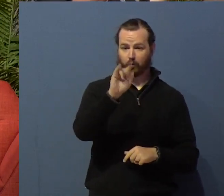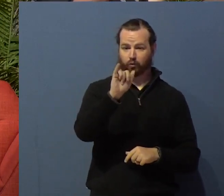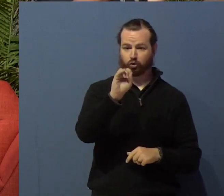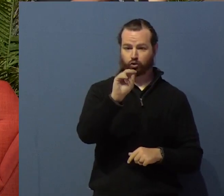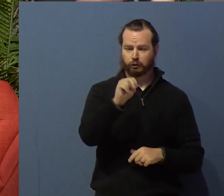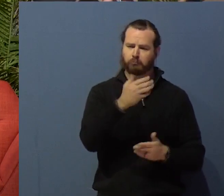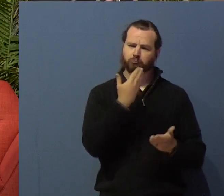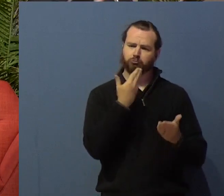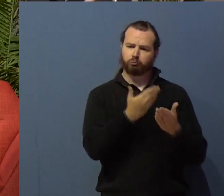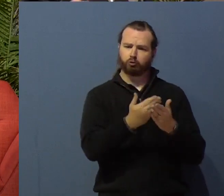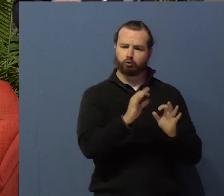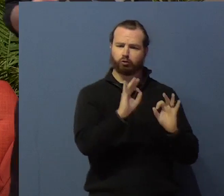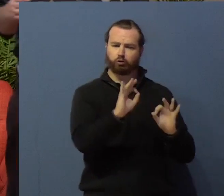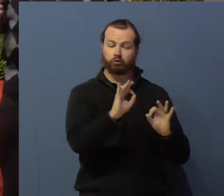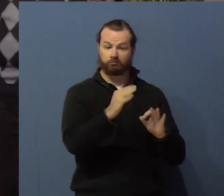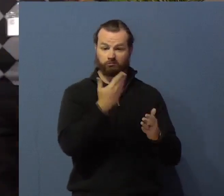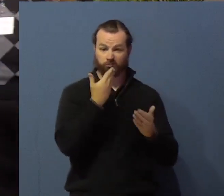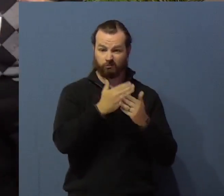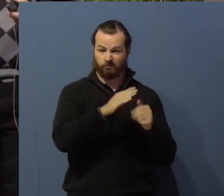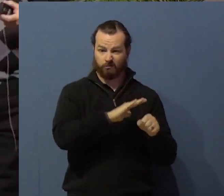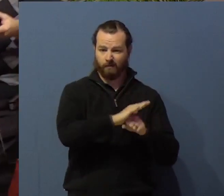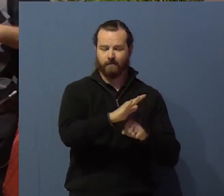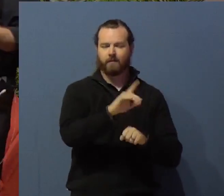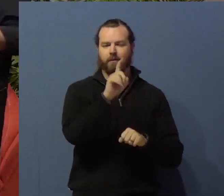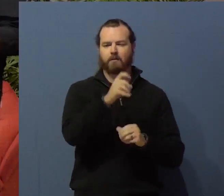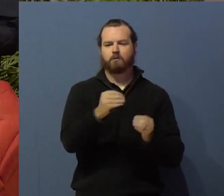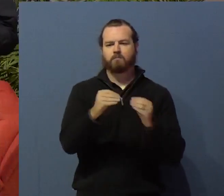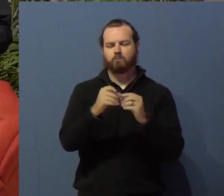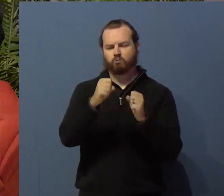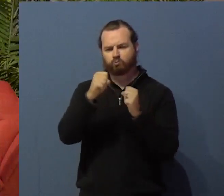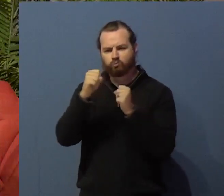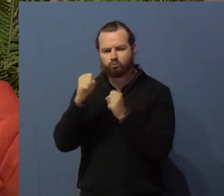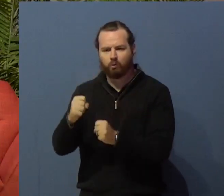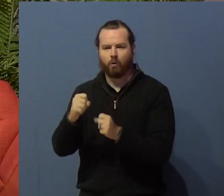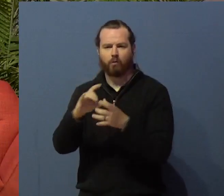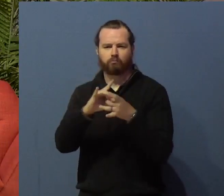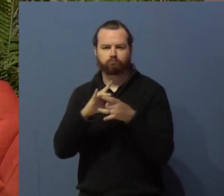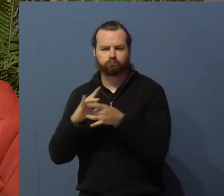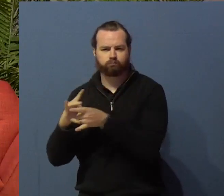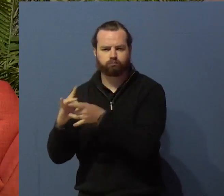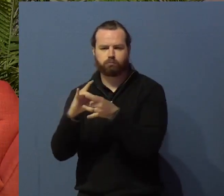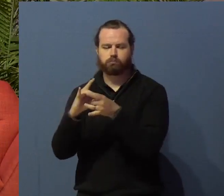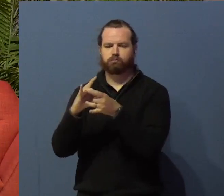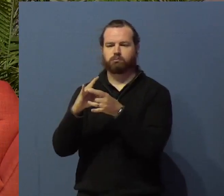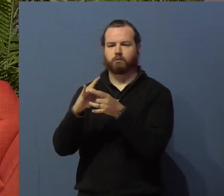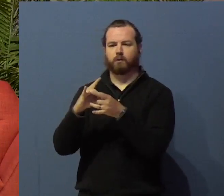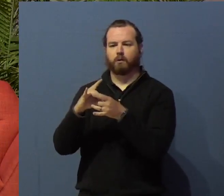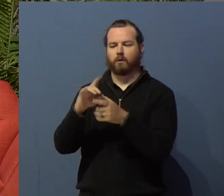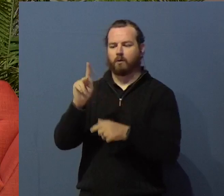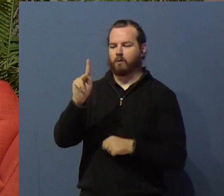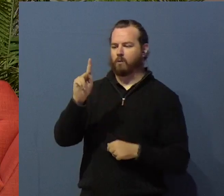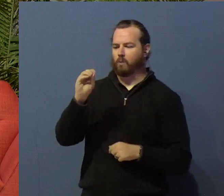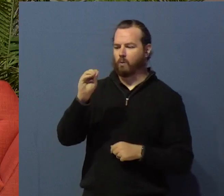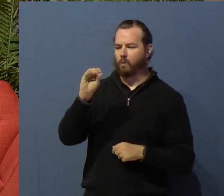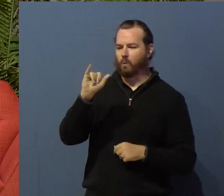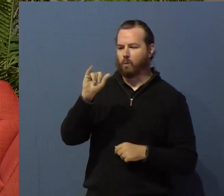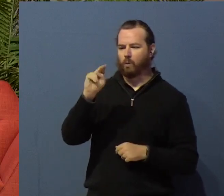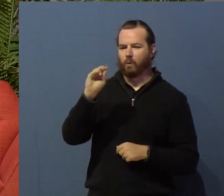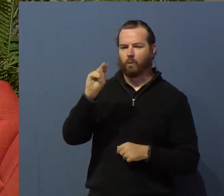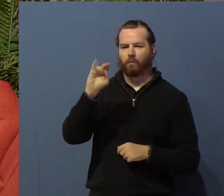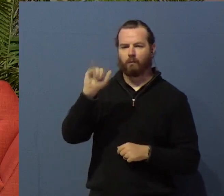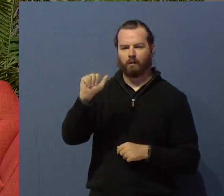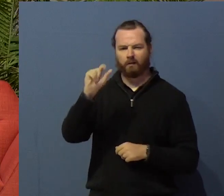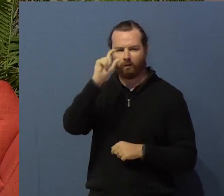disability ministry, it should be about Kononia. This last speaker talked wonderfully about building a community